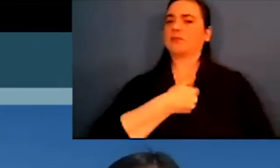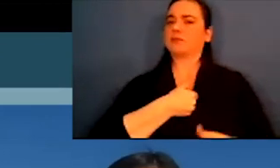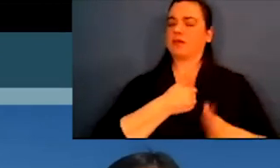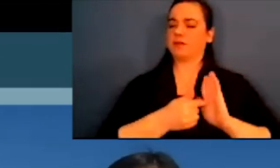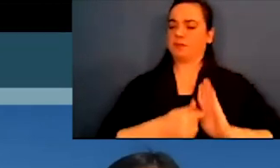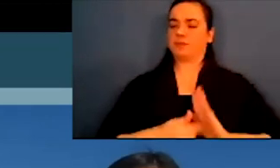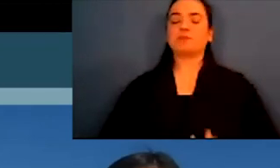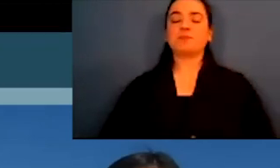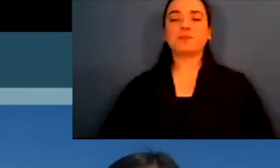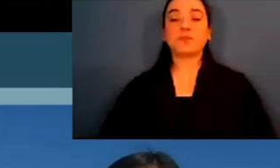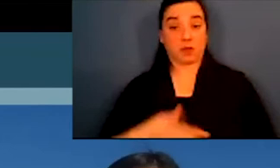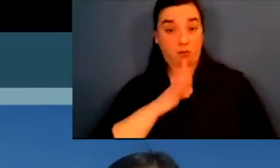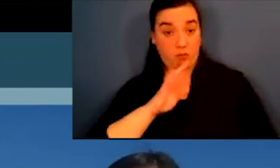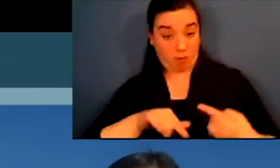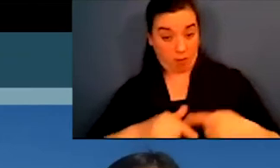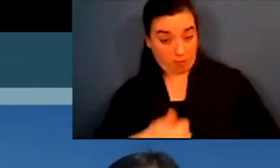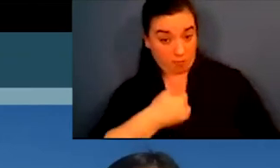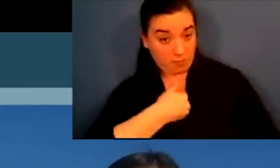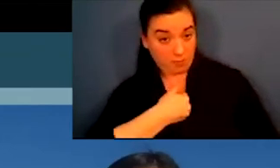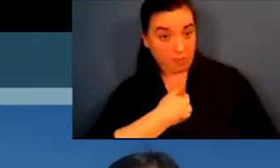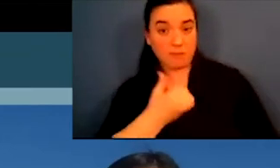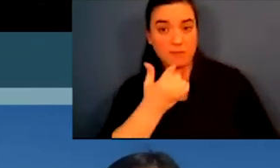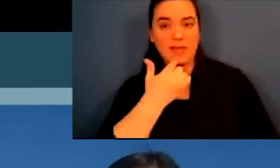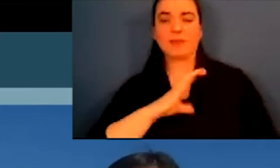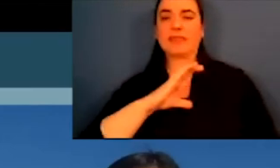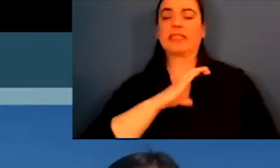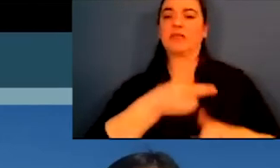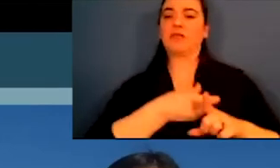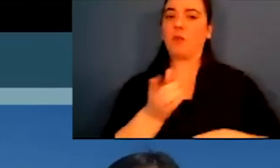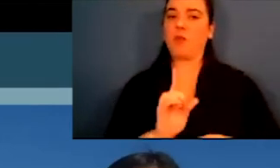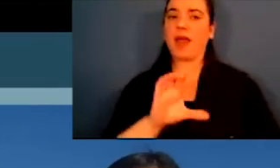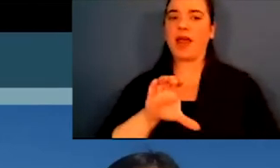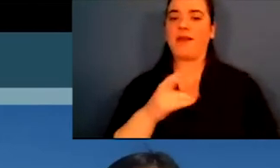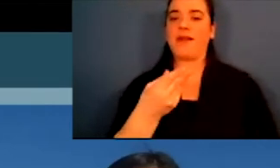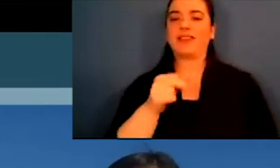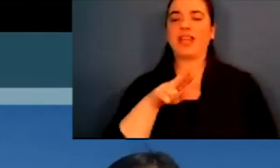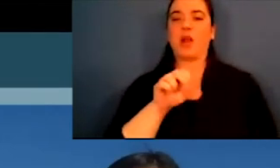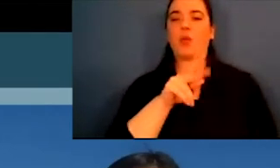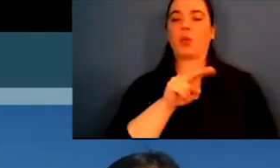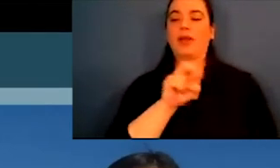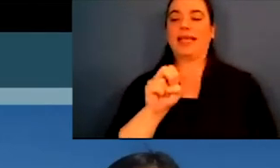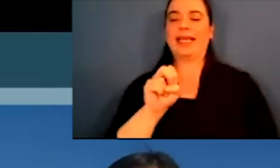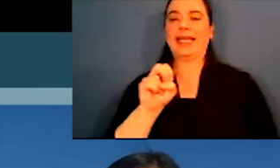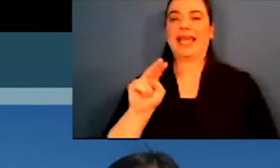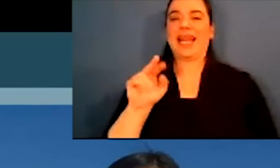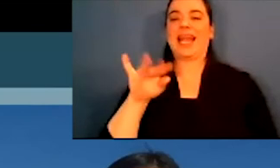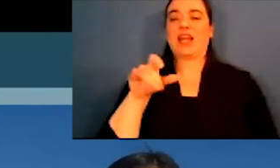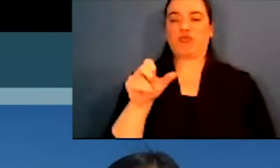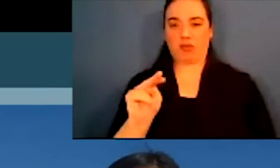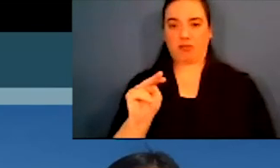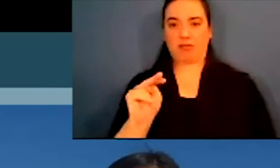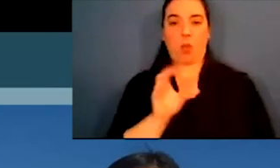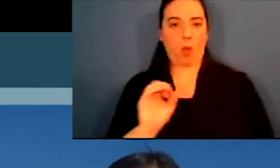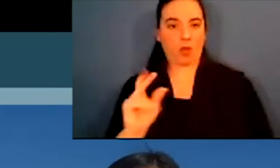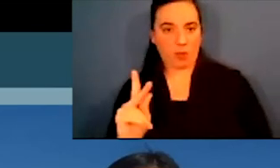I'll use myself as an example. When I am speaking about myself, I say that I am a citizen of